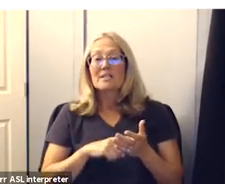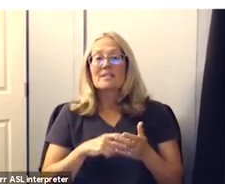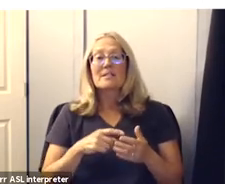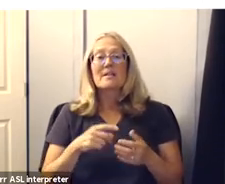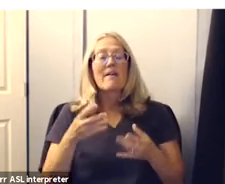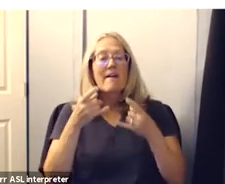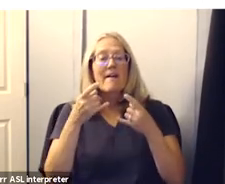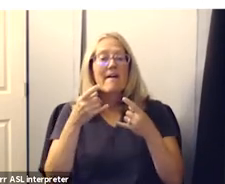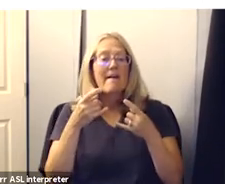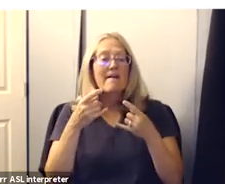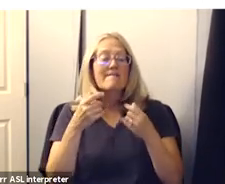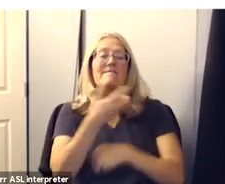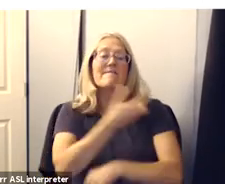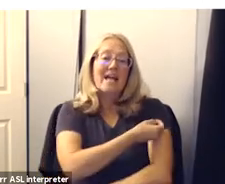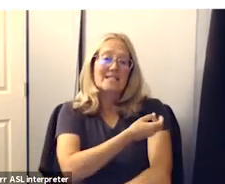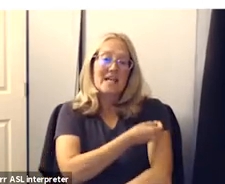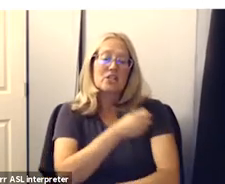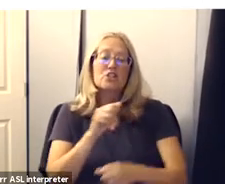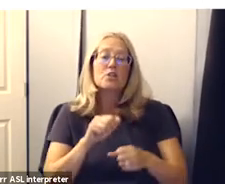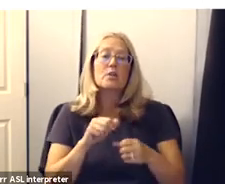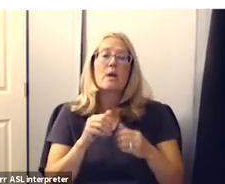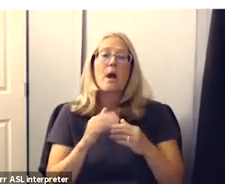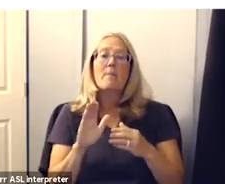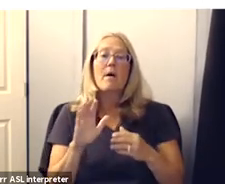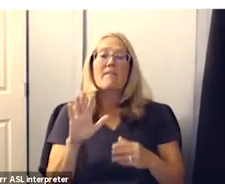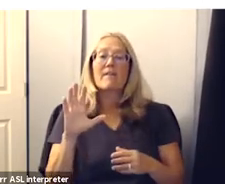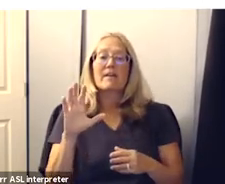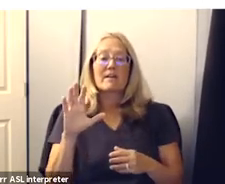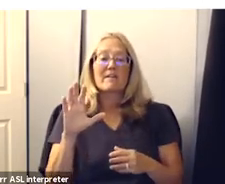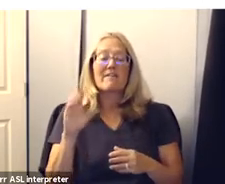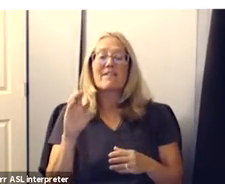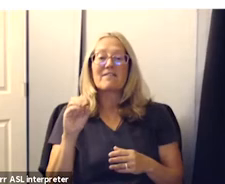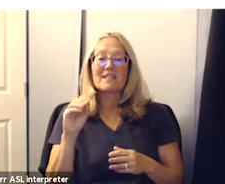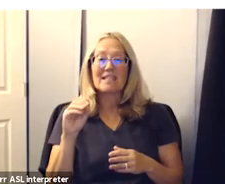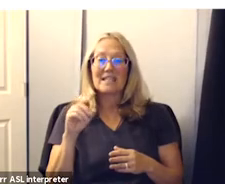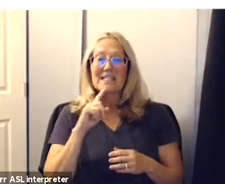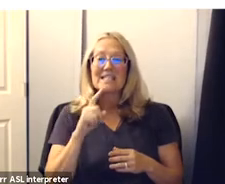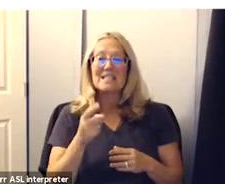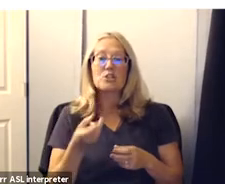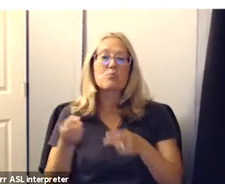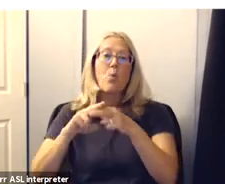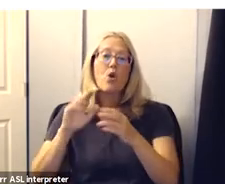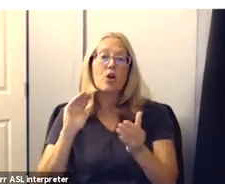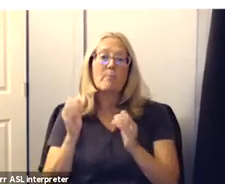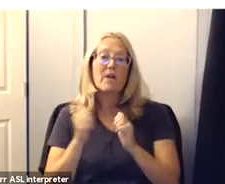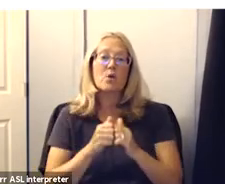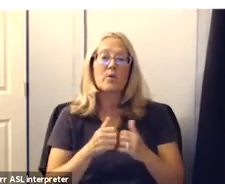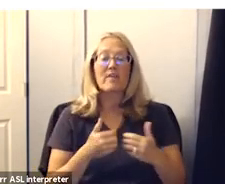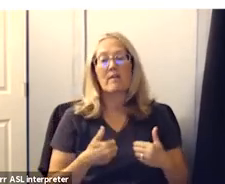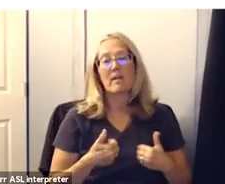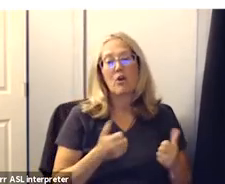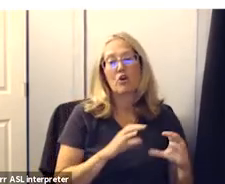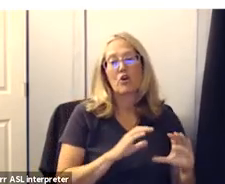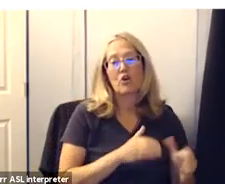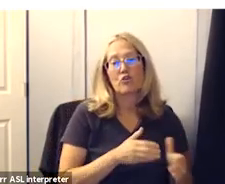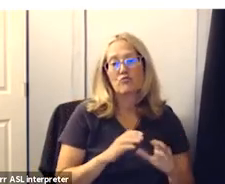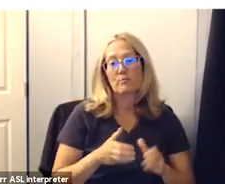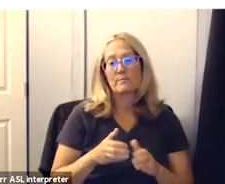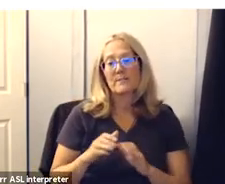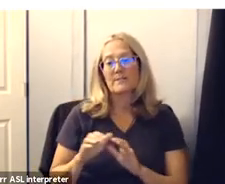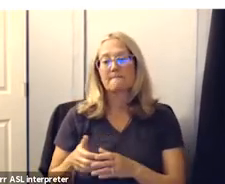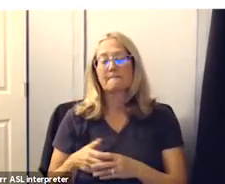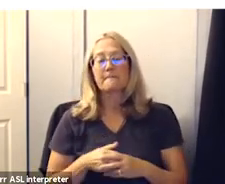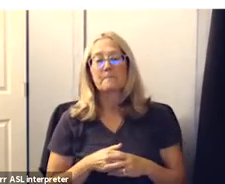amongst older adults age 50 plus is higher than those in the younger age brackets those ages